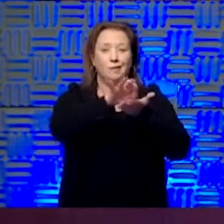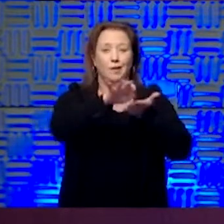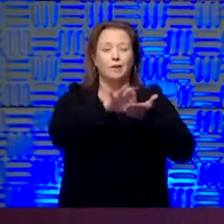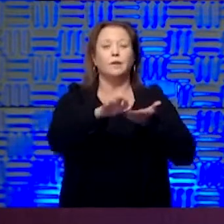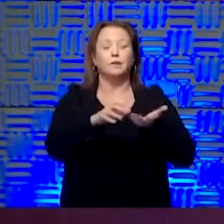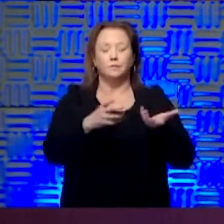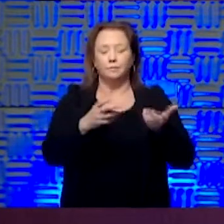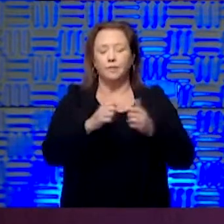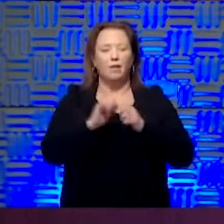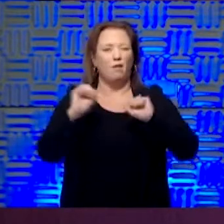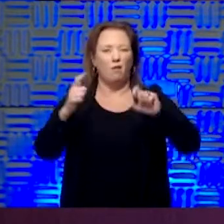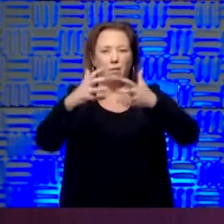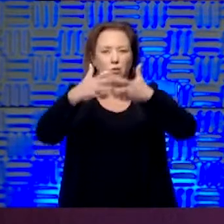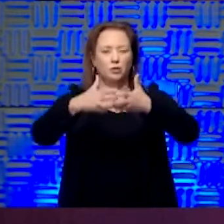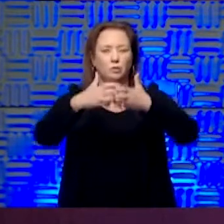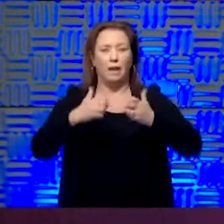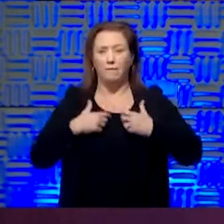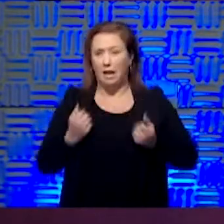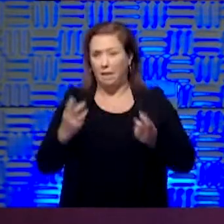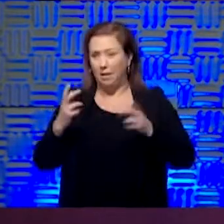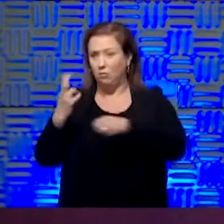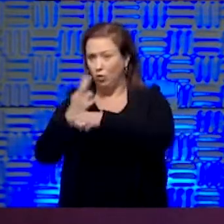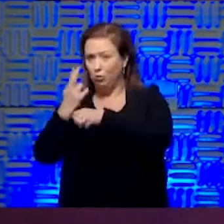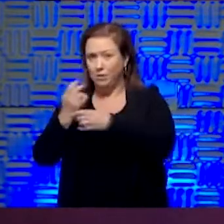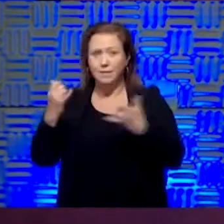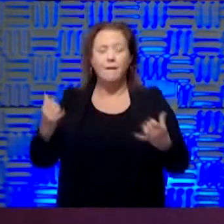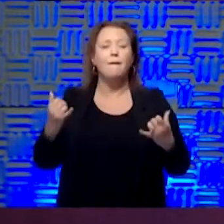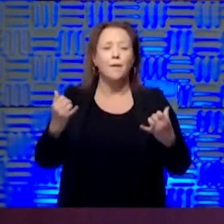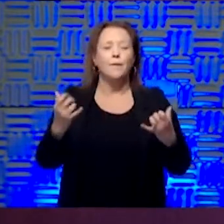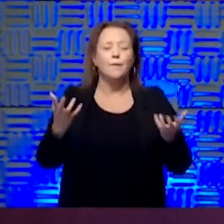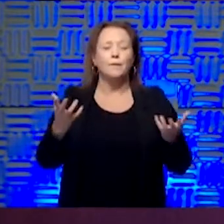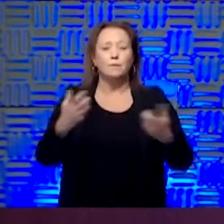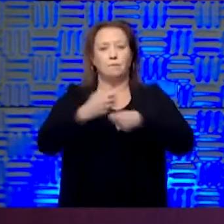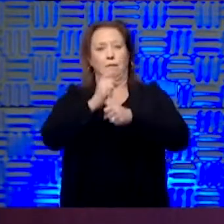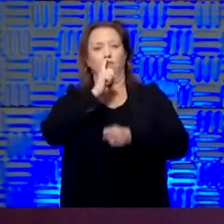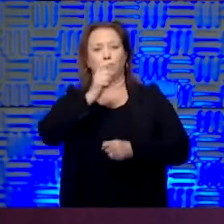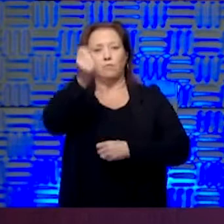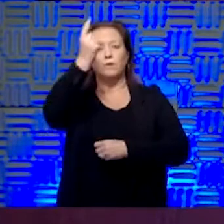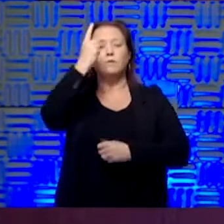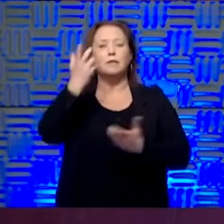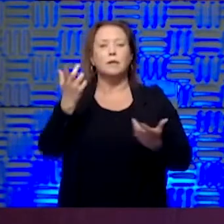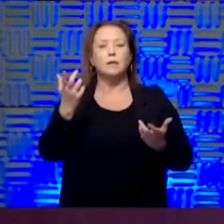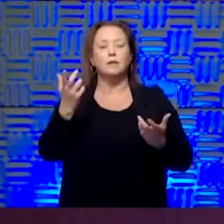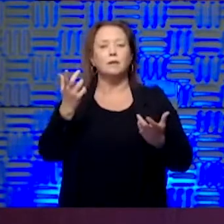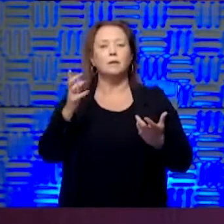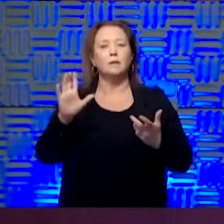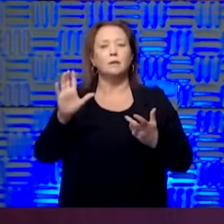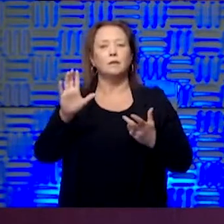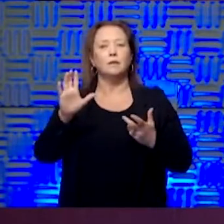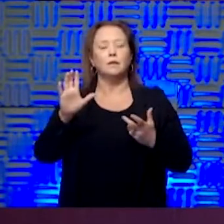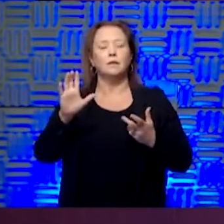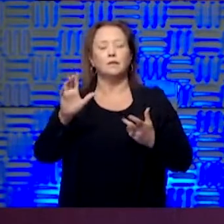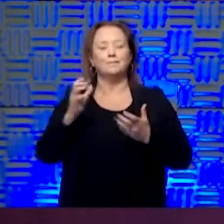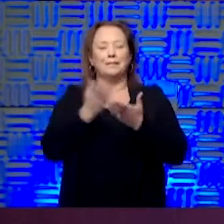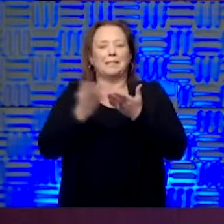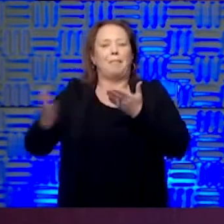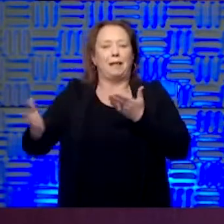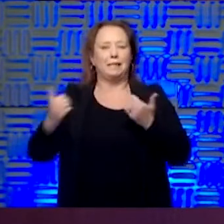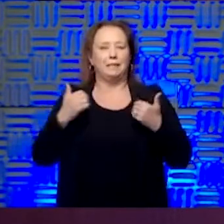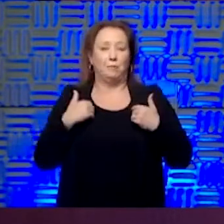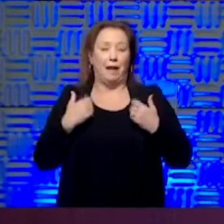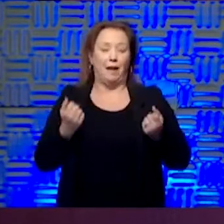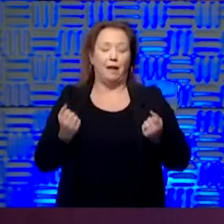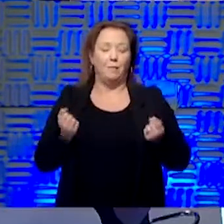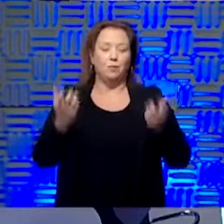all the anesthesia machines we have across our health system, how many are in use, just so we can make sure and understand sort of what the universe of supplies are out there right now.